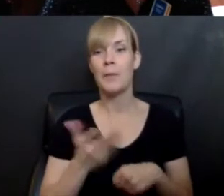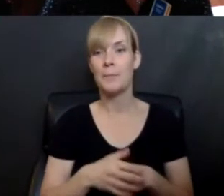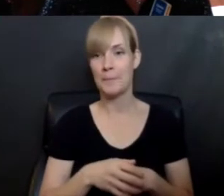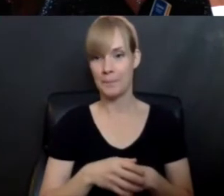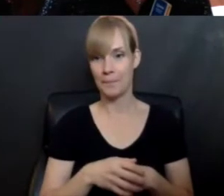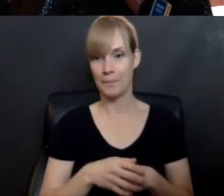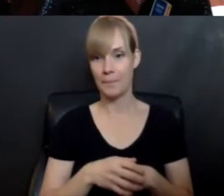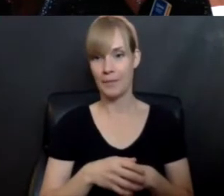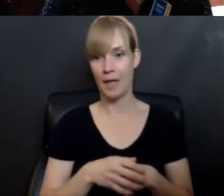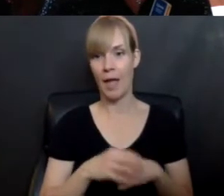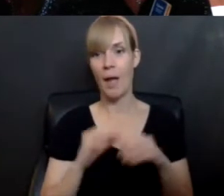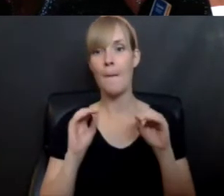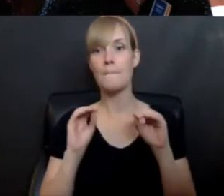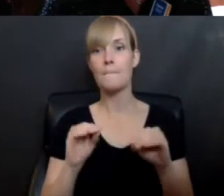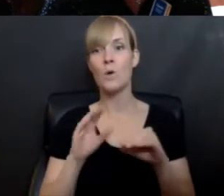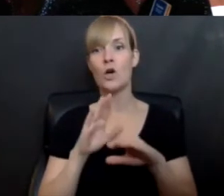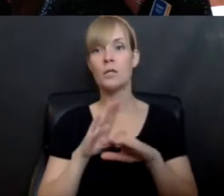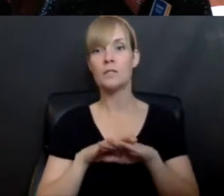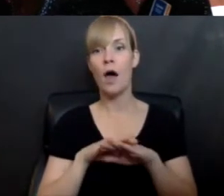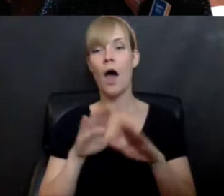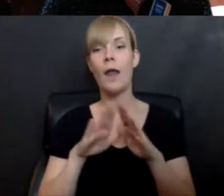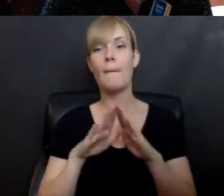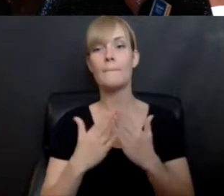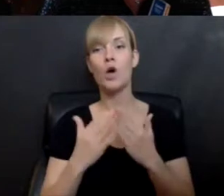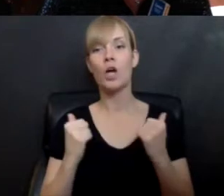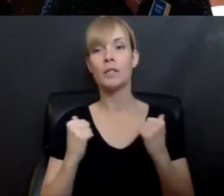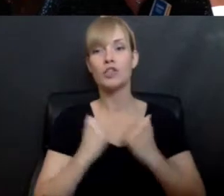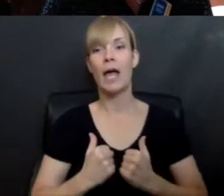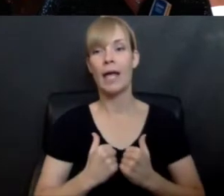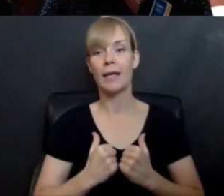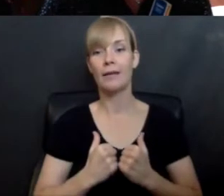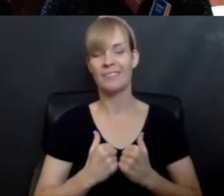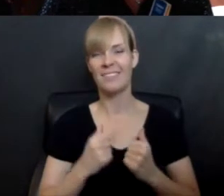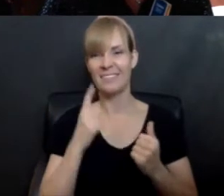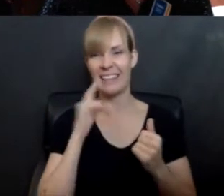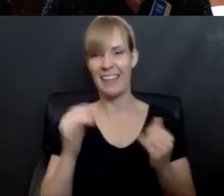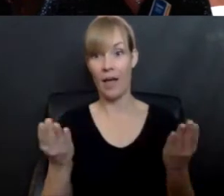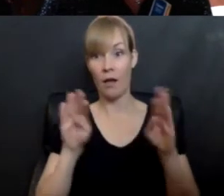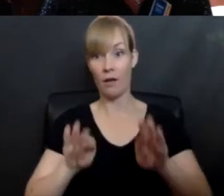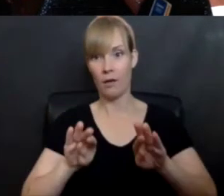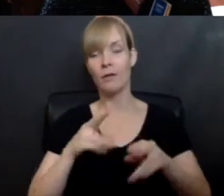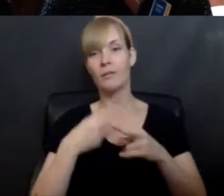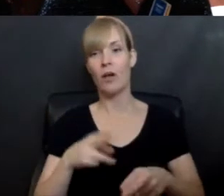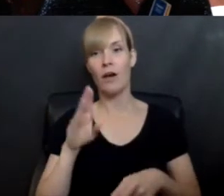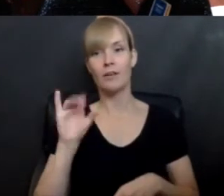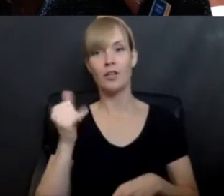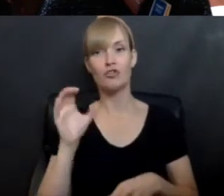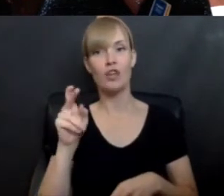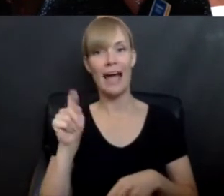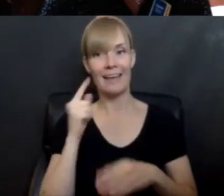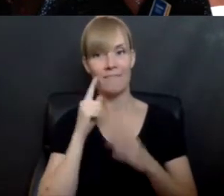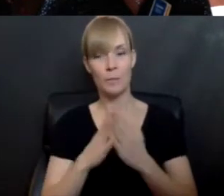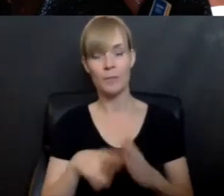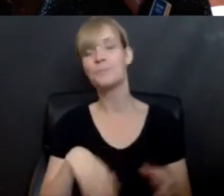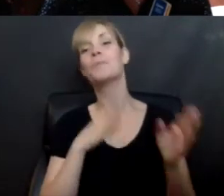It puts on its book jacket. This is the jacket, right? The covering. How about what do planets